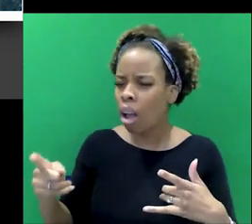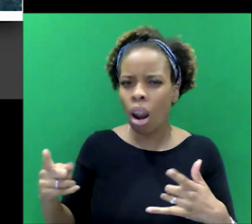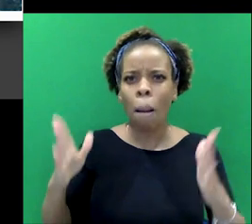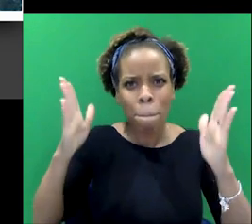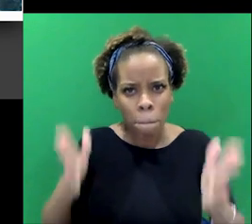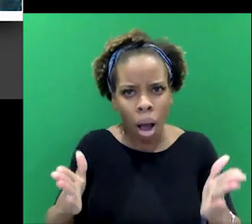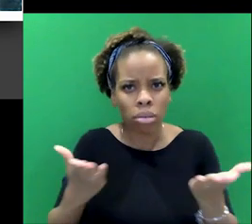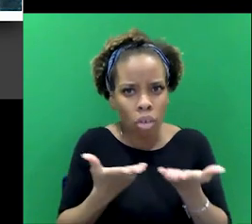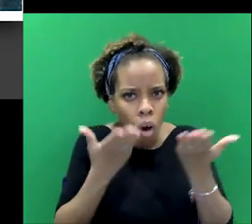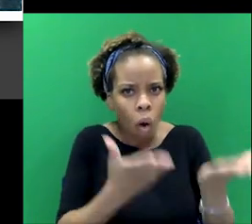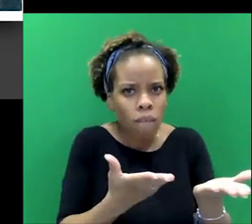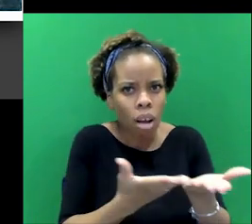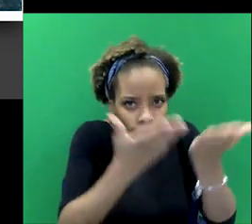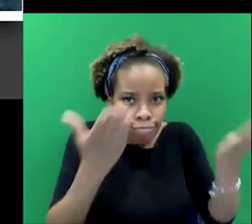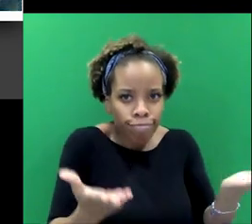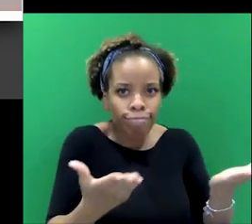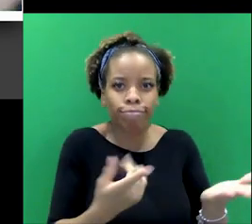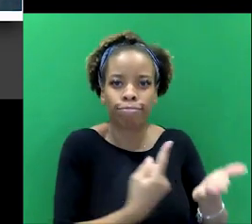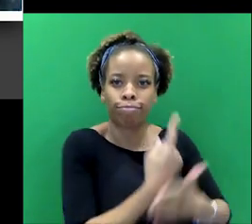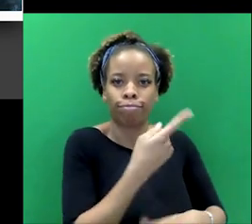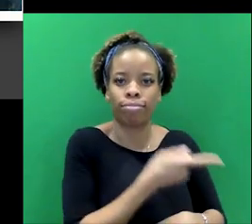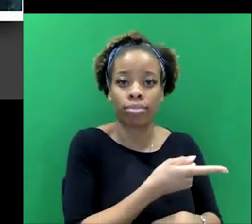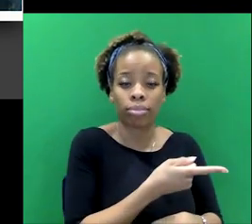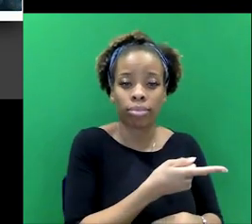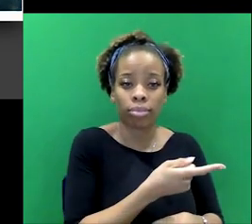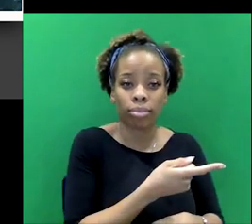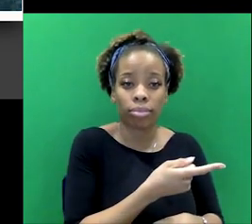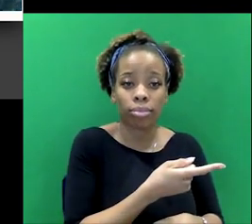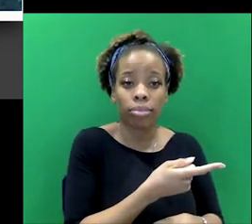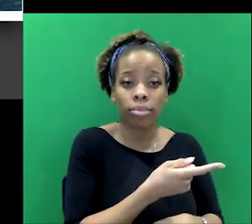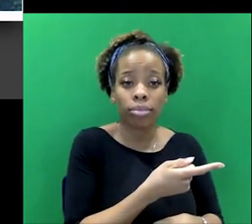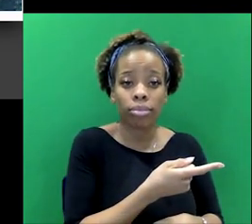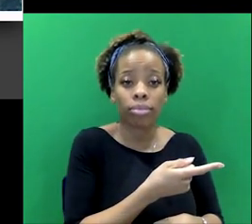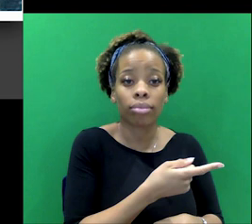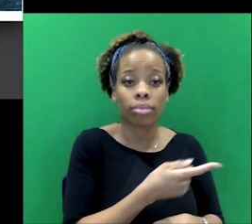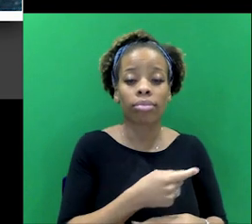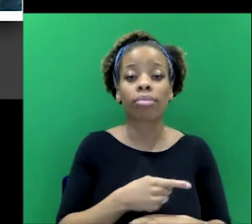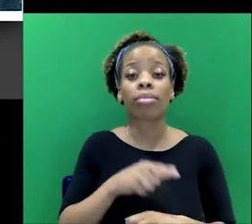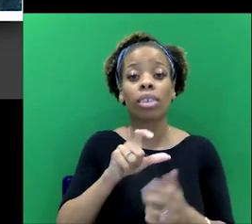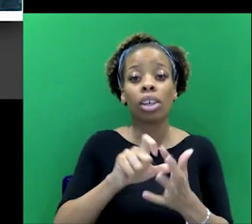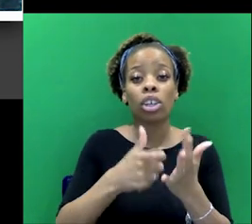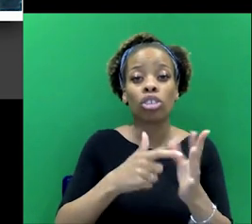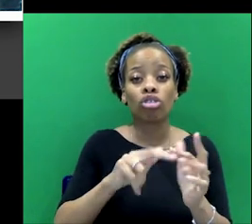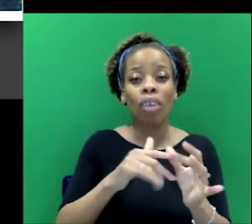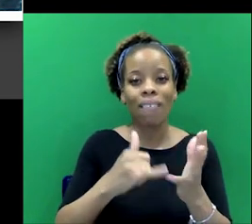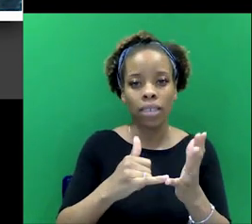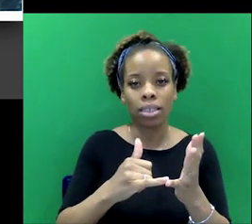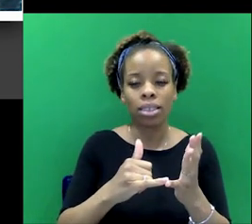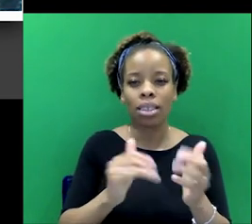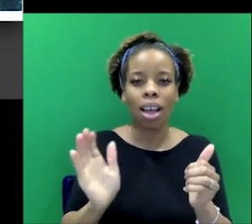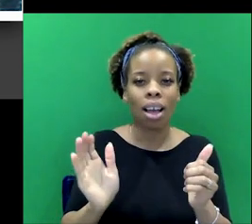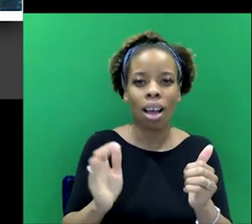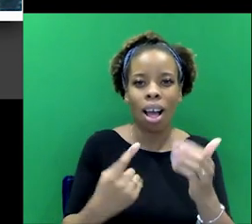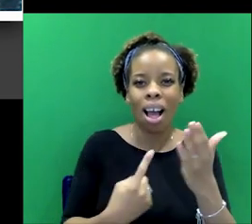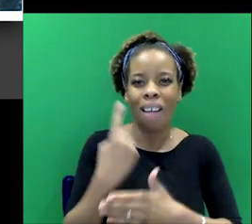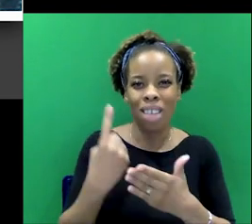to happen. And he, he sort of compares it very interestingly with the Dreyfus affair in France. And he says